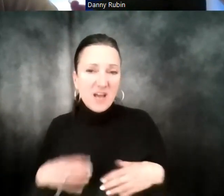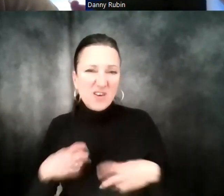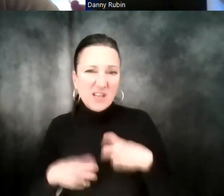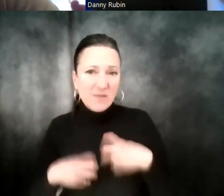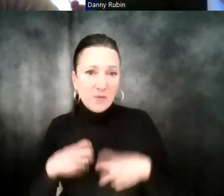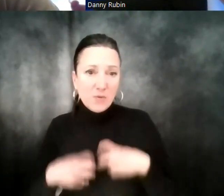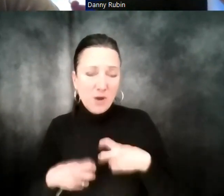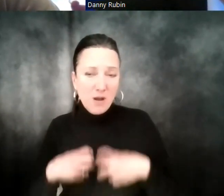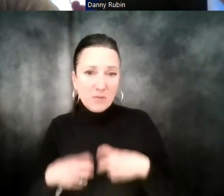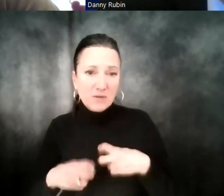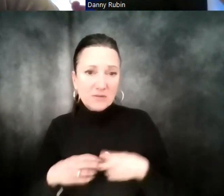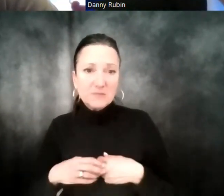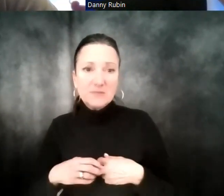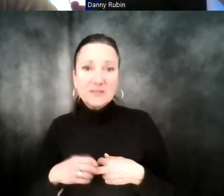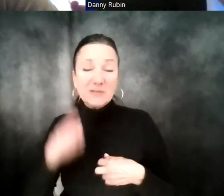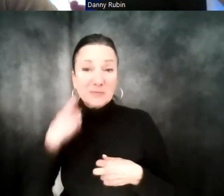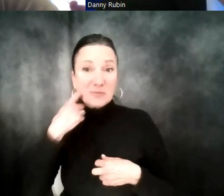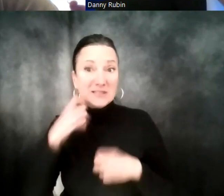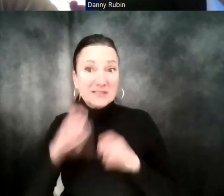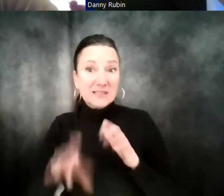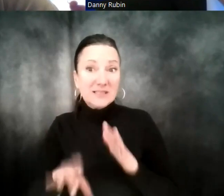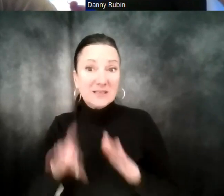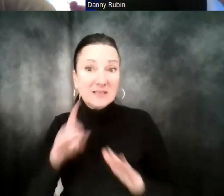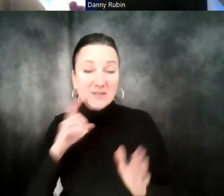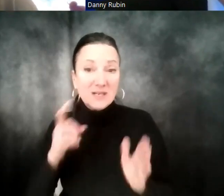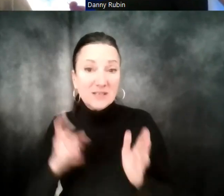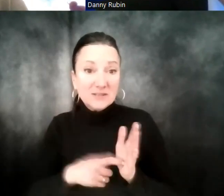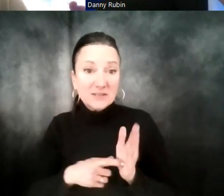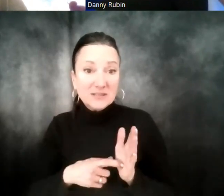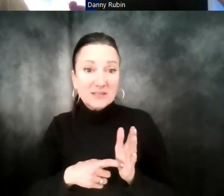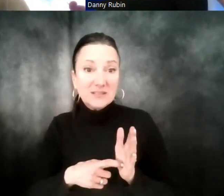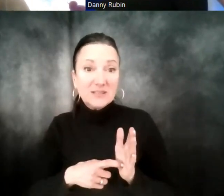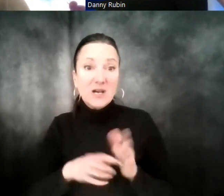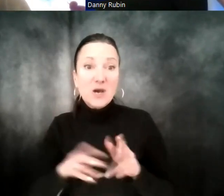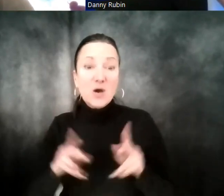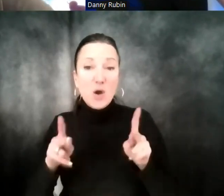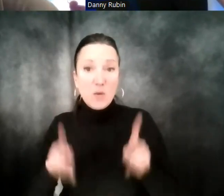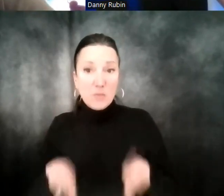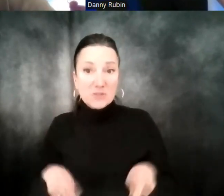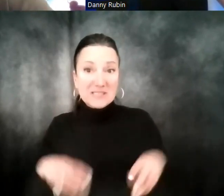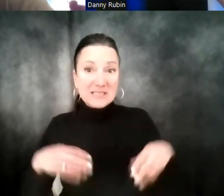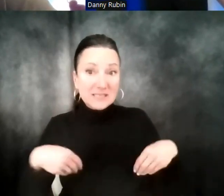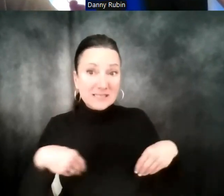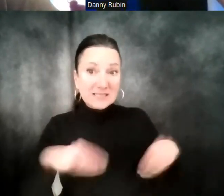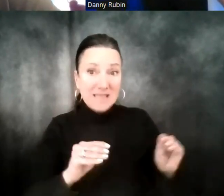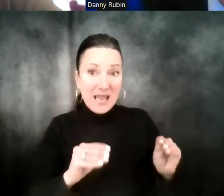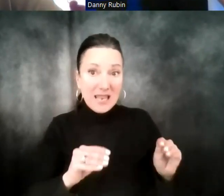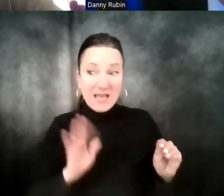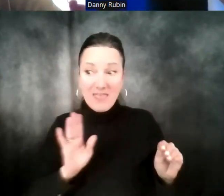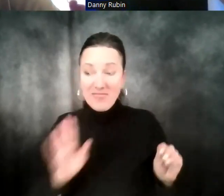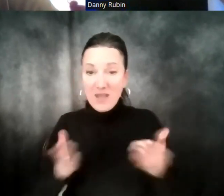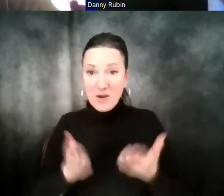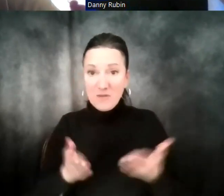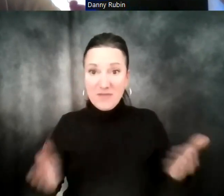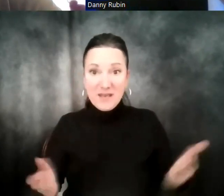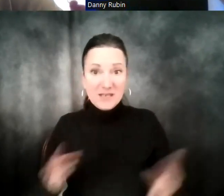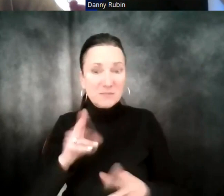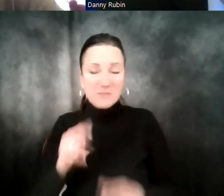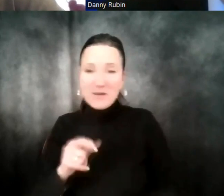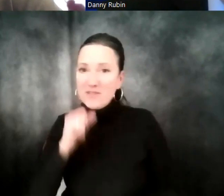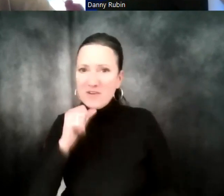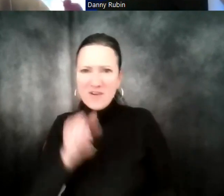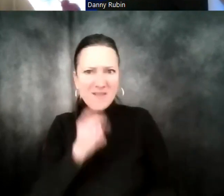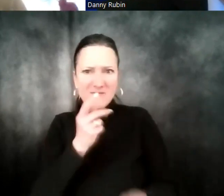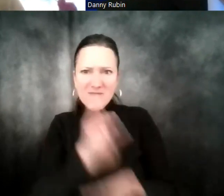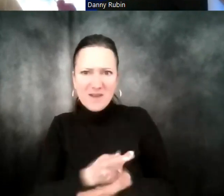right now. They found out that their products are being sold by someone who isn't authorized to sell them. And the client's very upset, and they